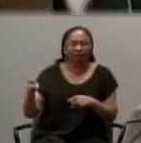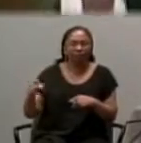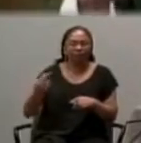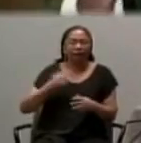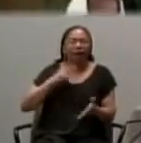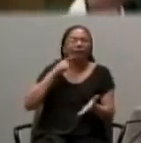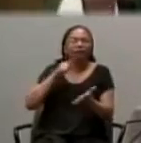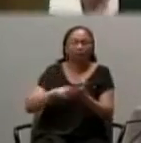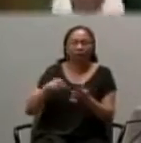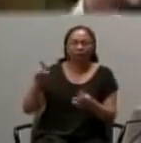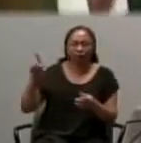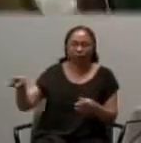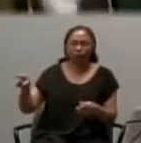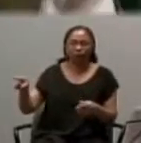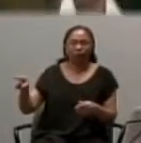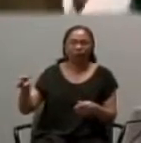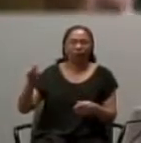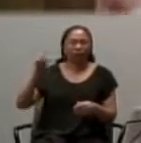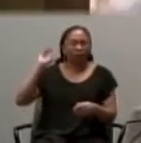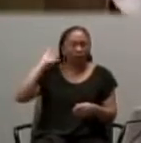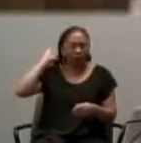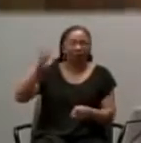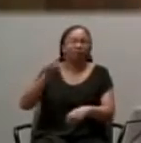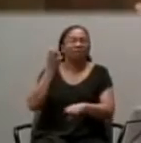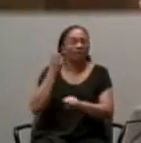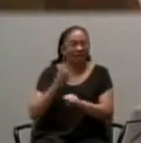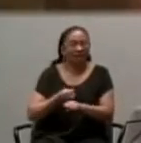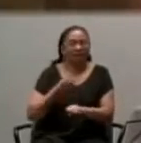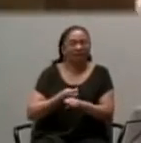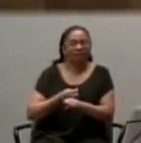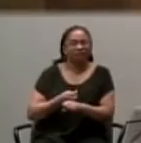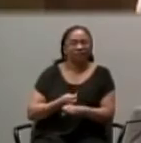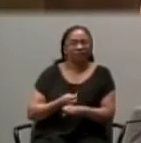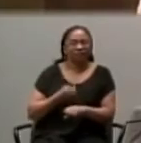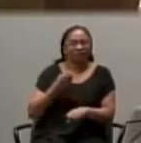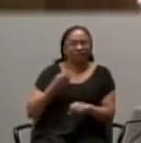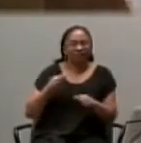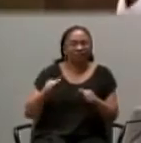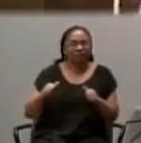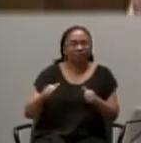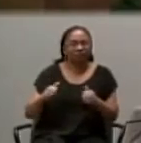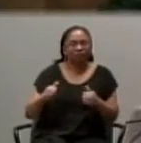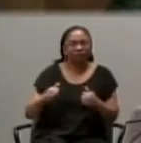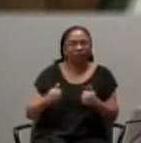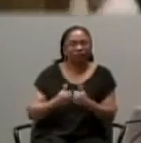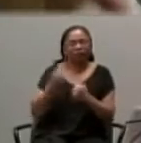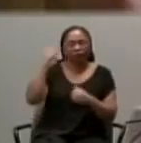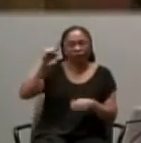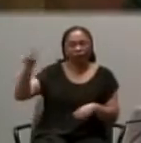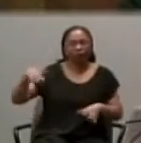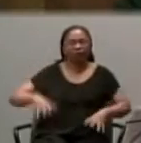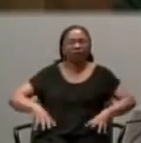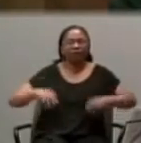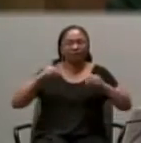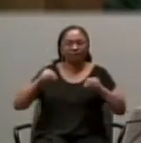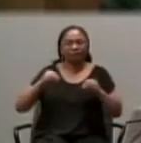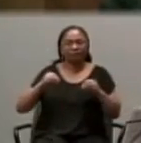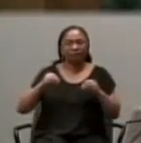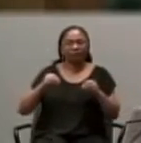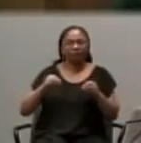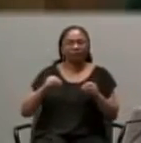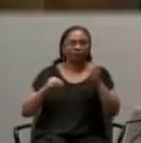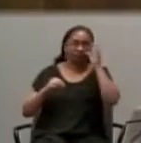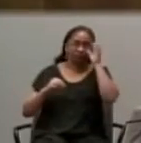or command of you is going to be hard for you to accept if you think like the Gentiles. How do I know this? Well,